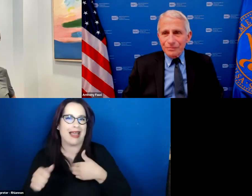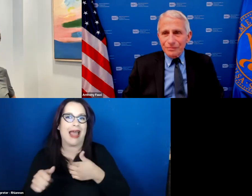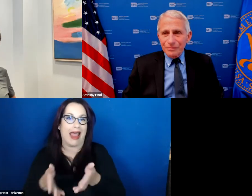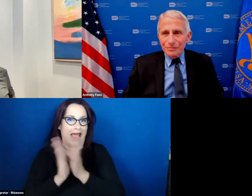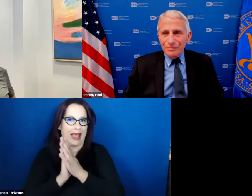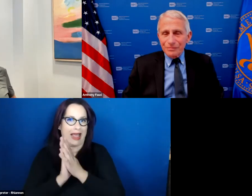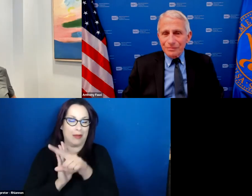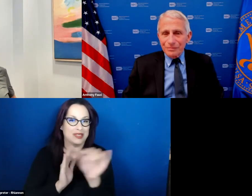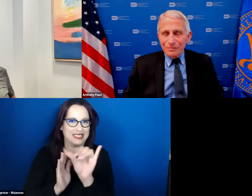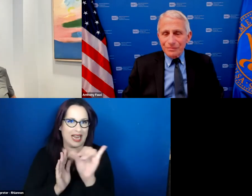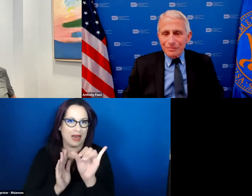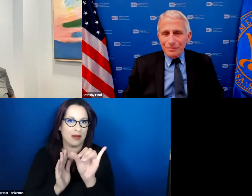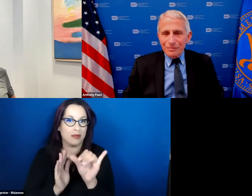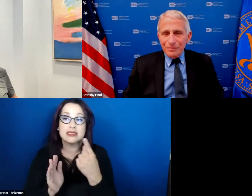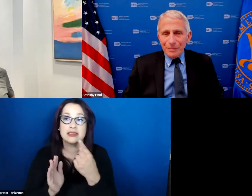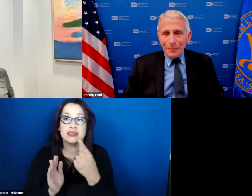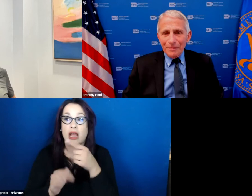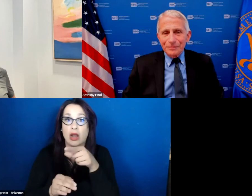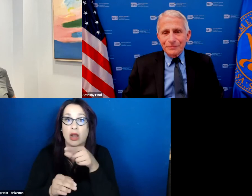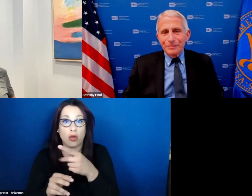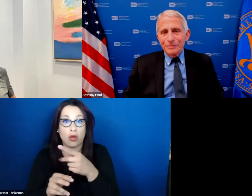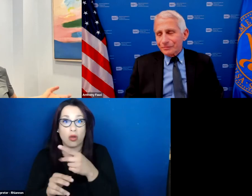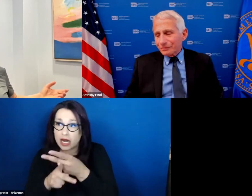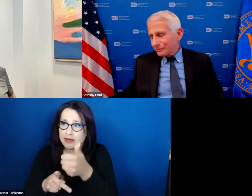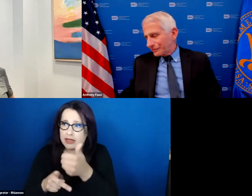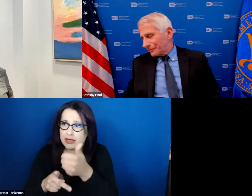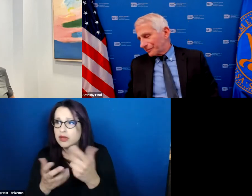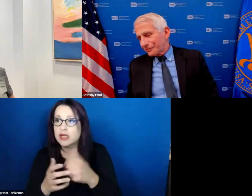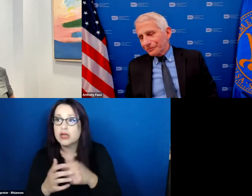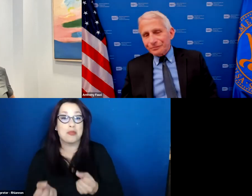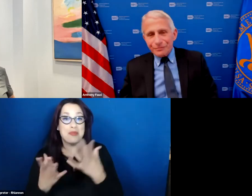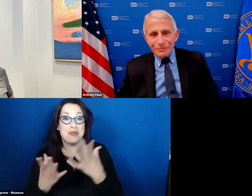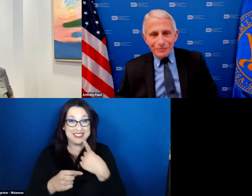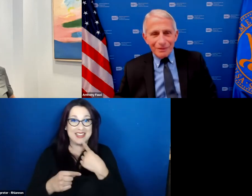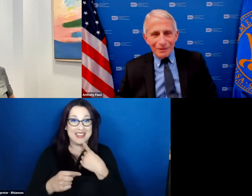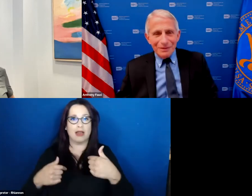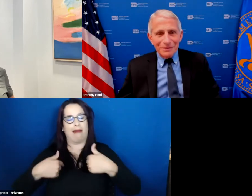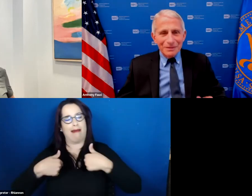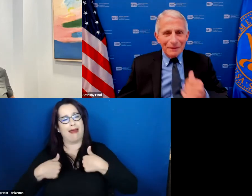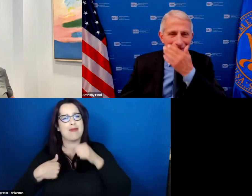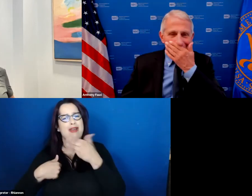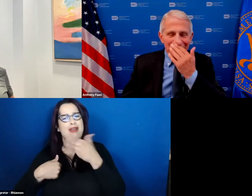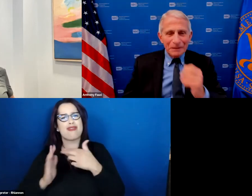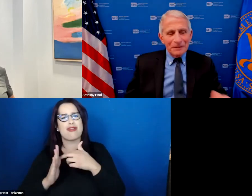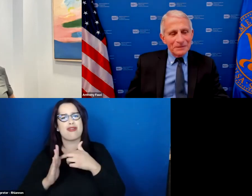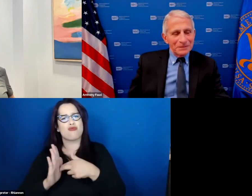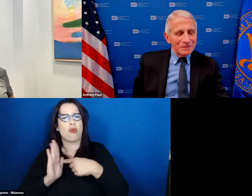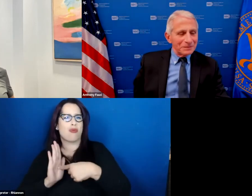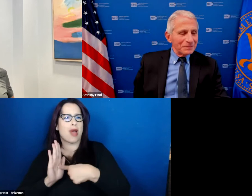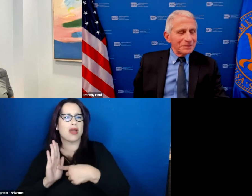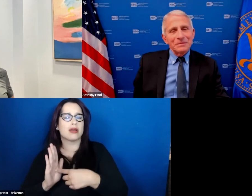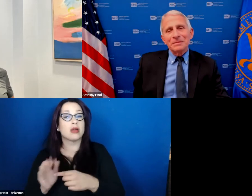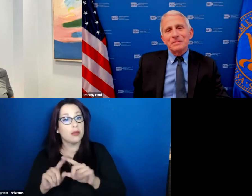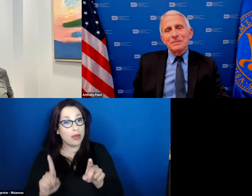of the answer is oh I'm not a good uh role model in that regard yet you have run for years so in many ways you have